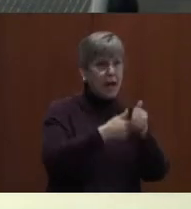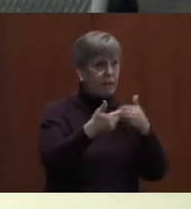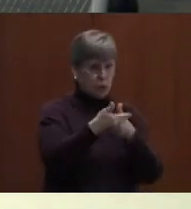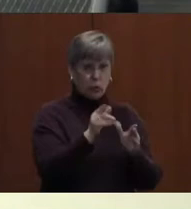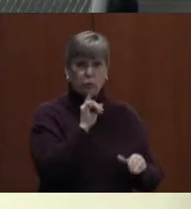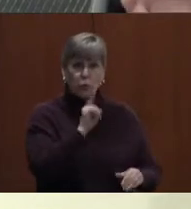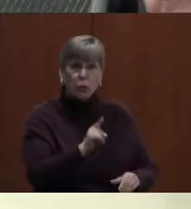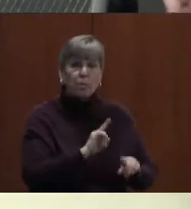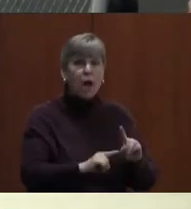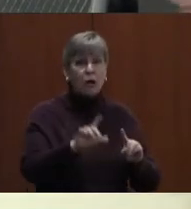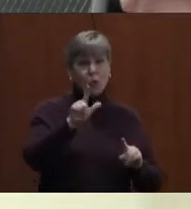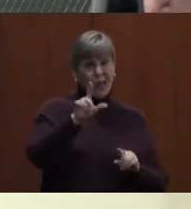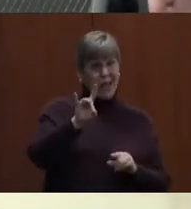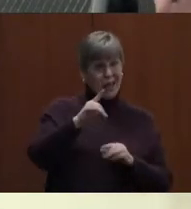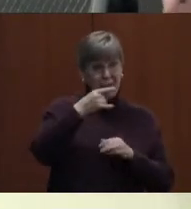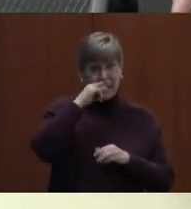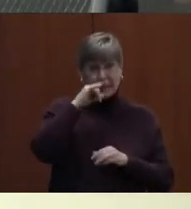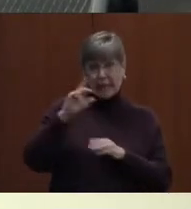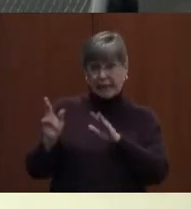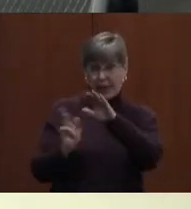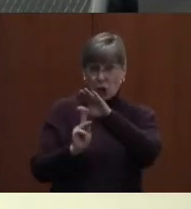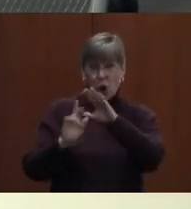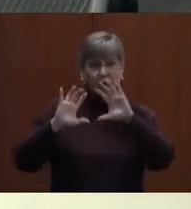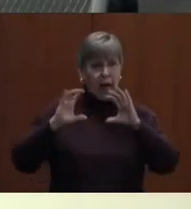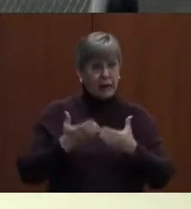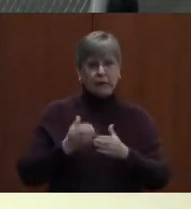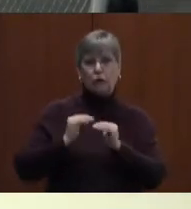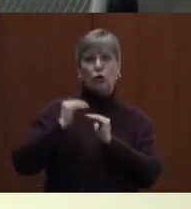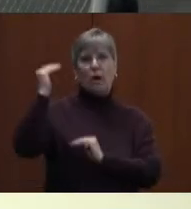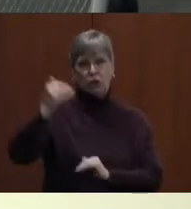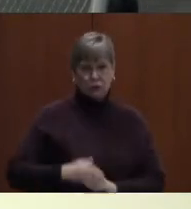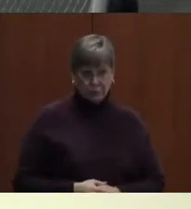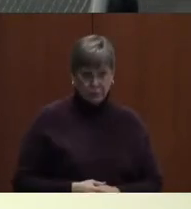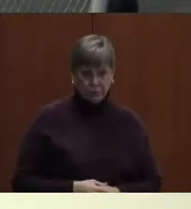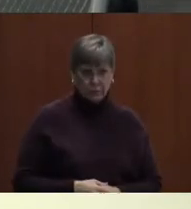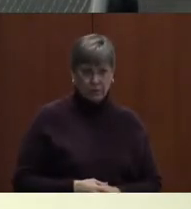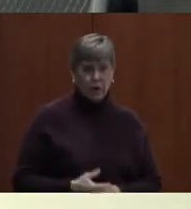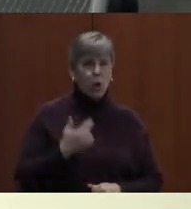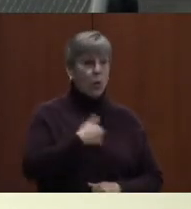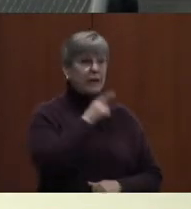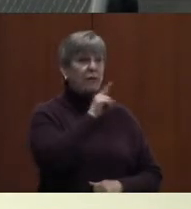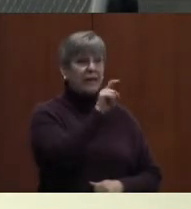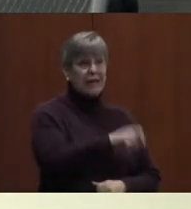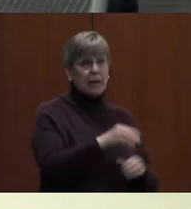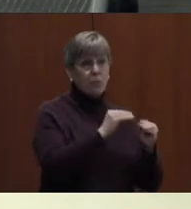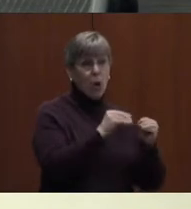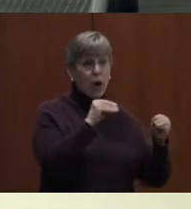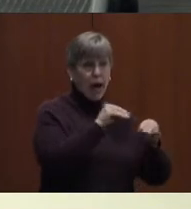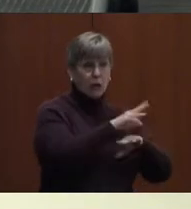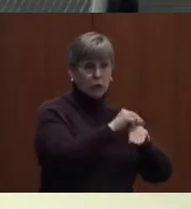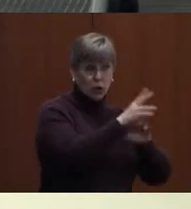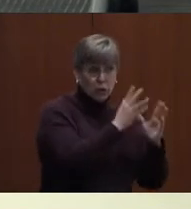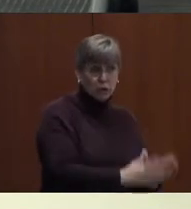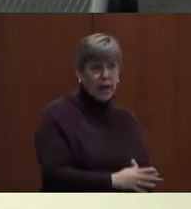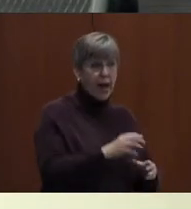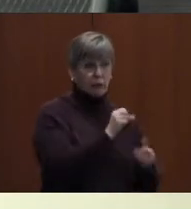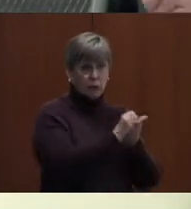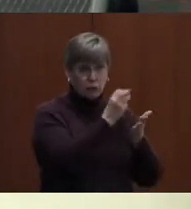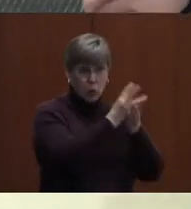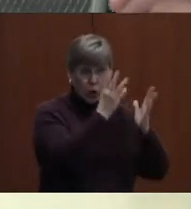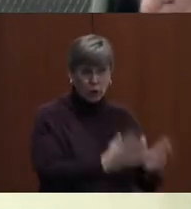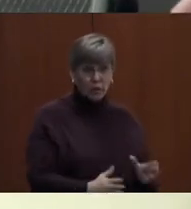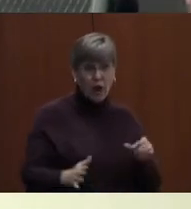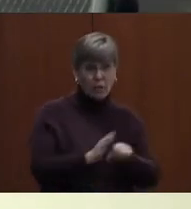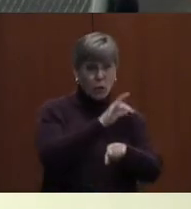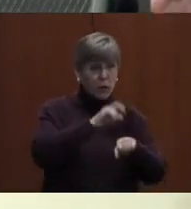but 28 kids in a kindergarten class is too many. We definitely need more counselors than social workers. A